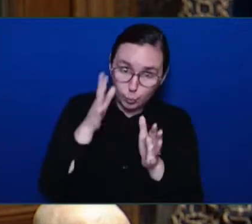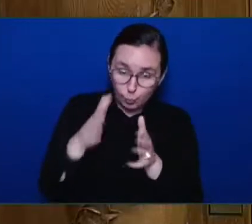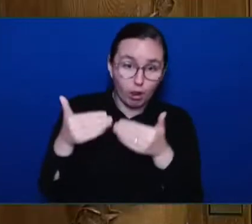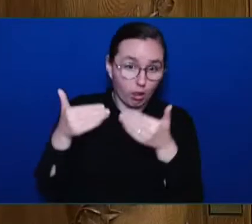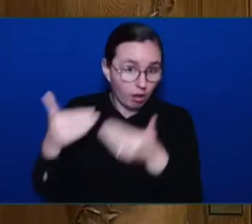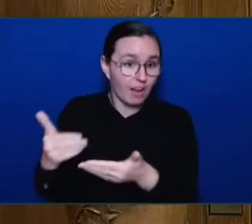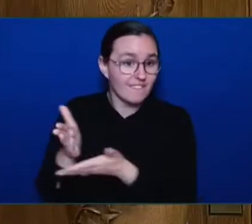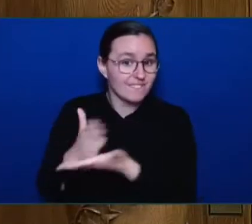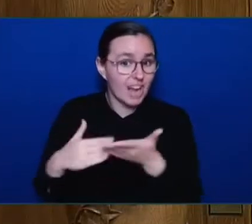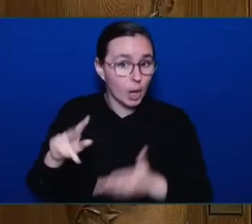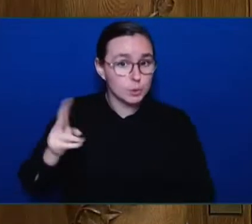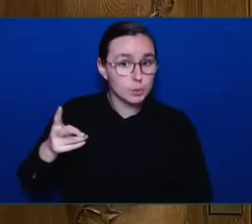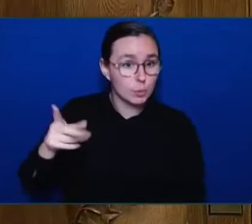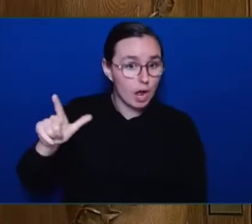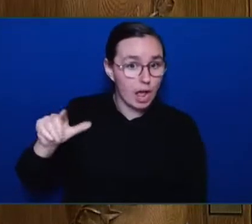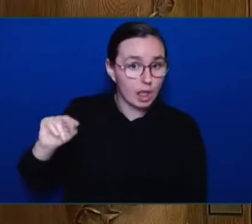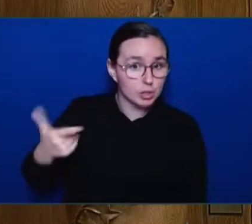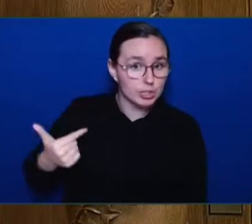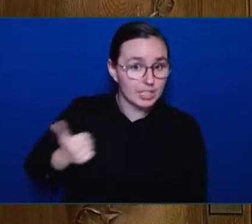Minister.